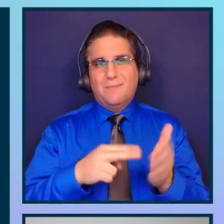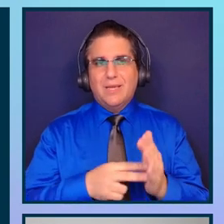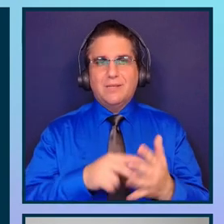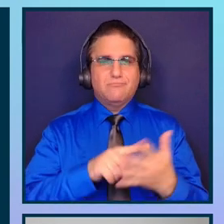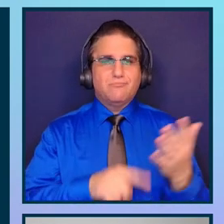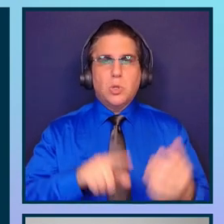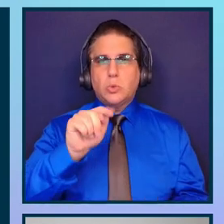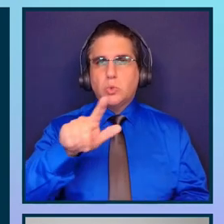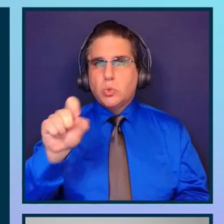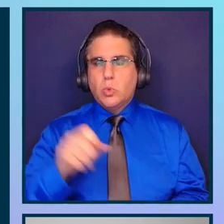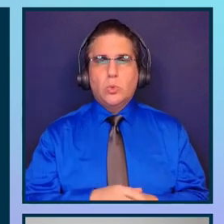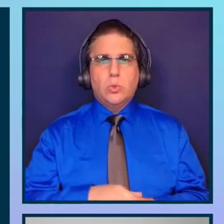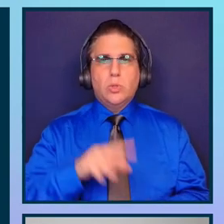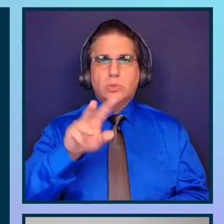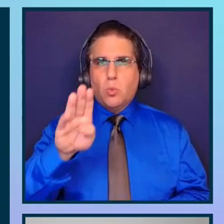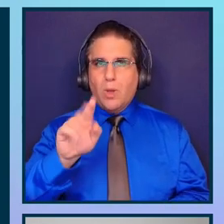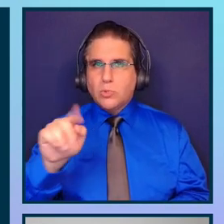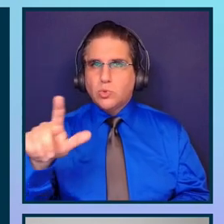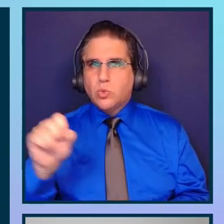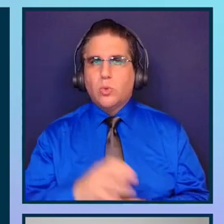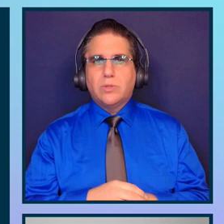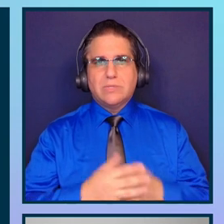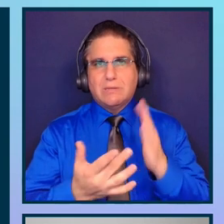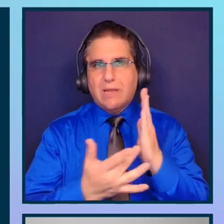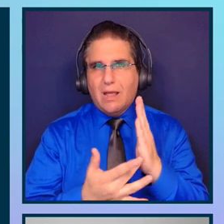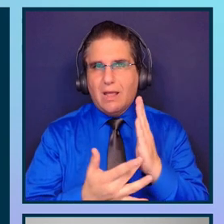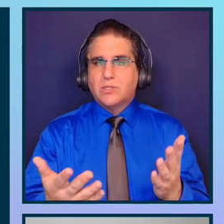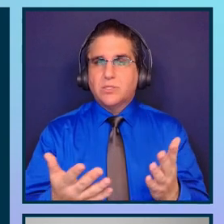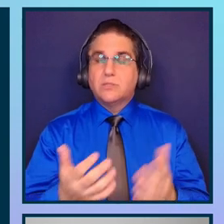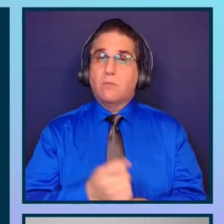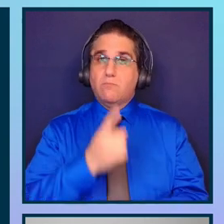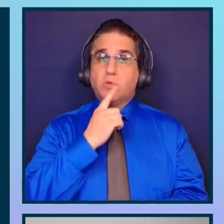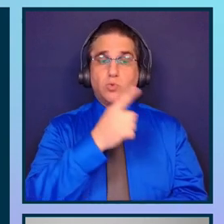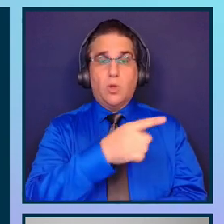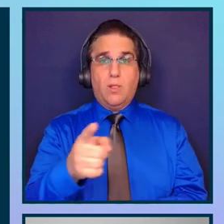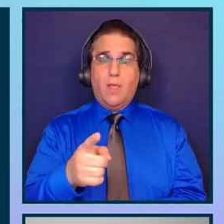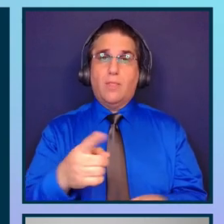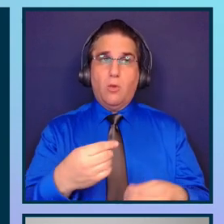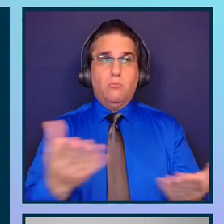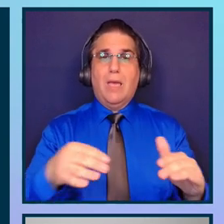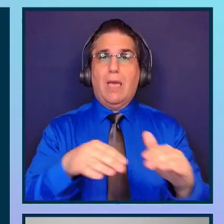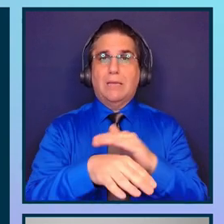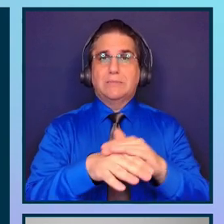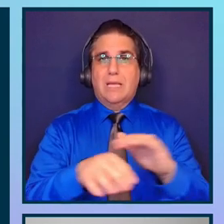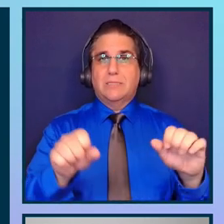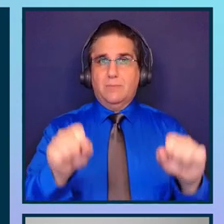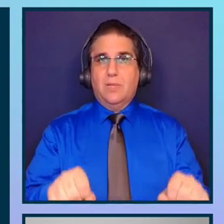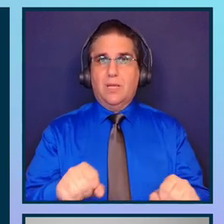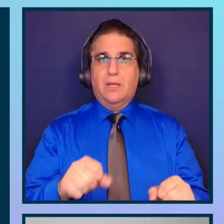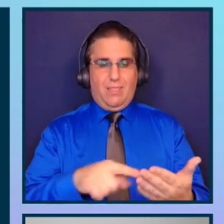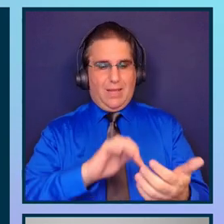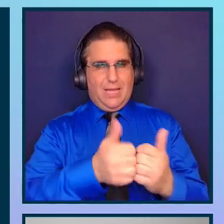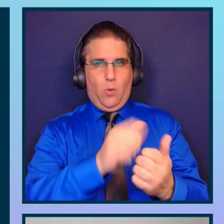web tools technologies that they are built they are accessible accessibly built and